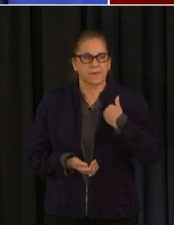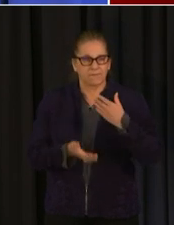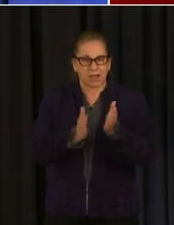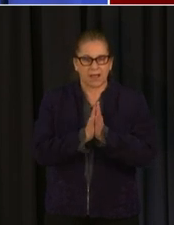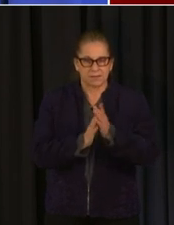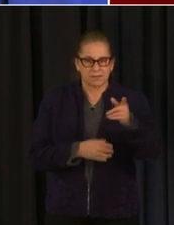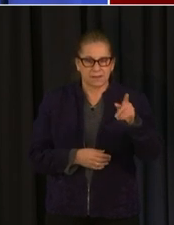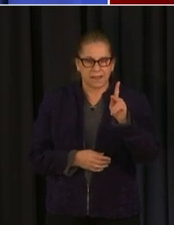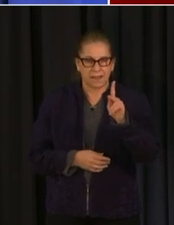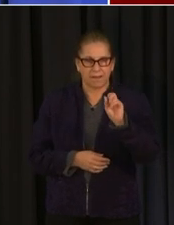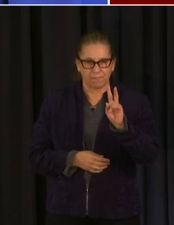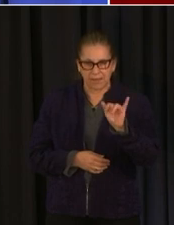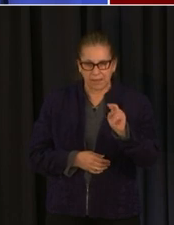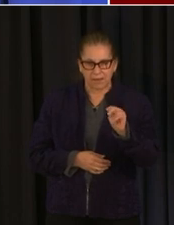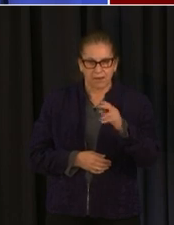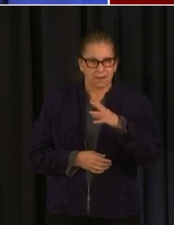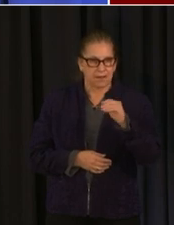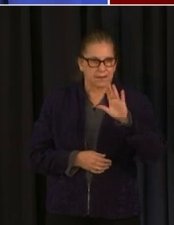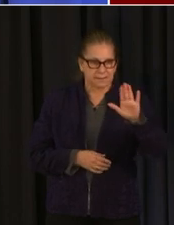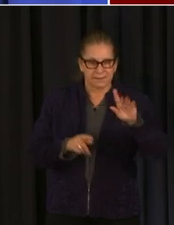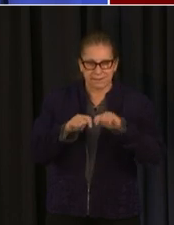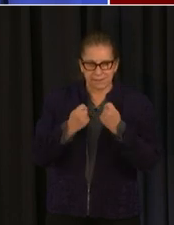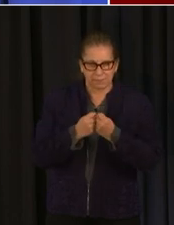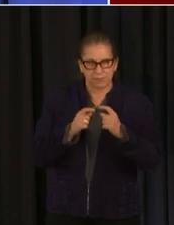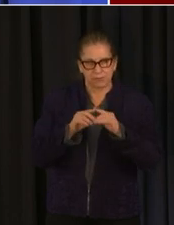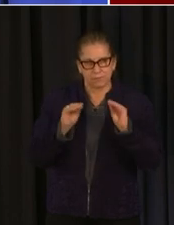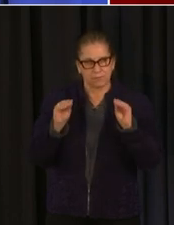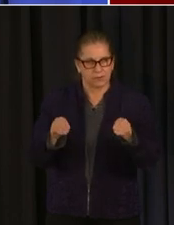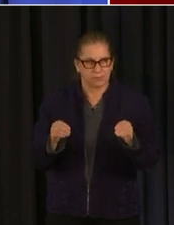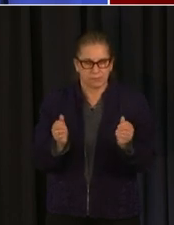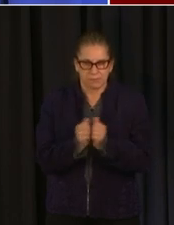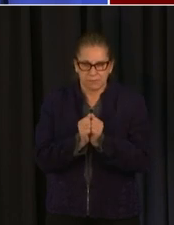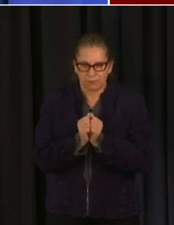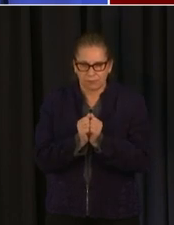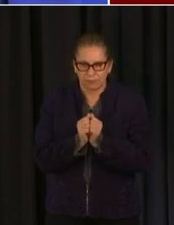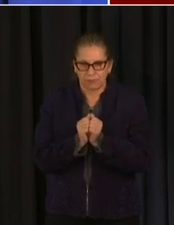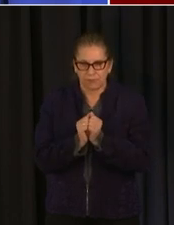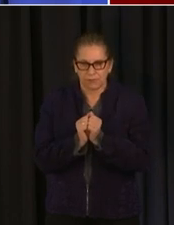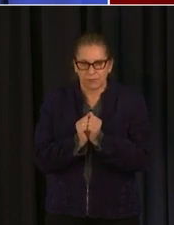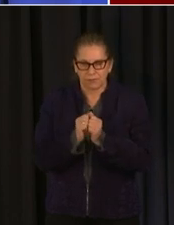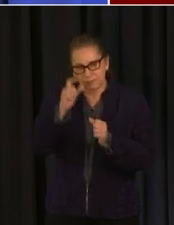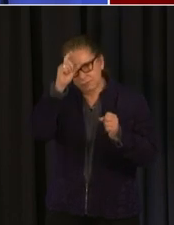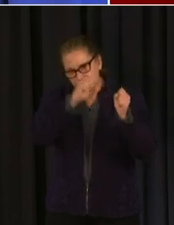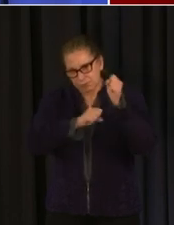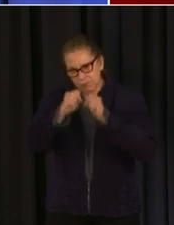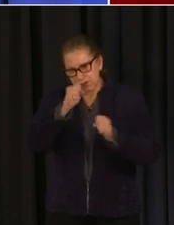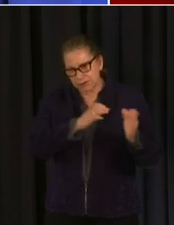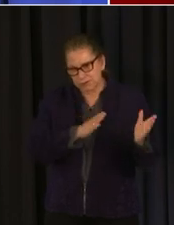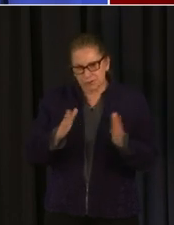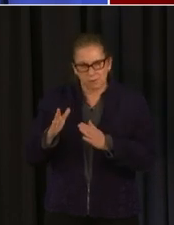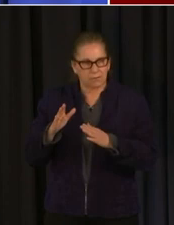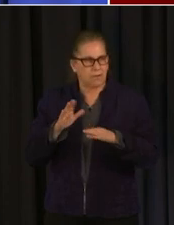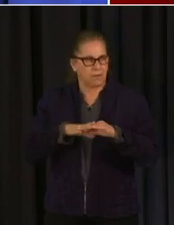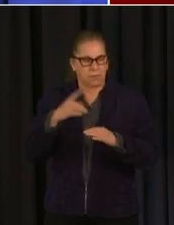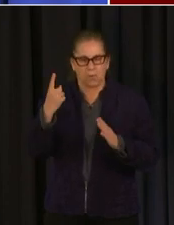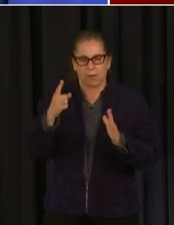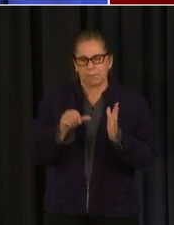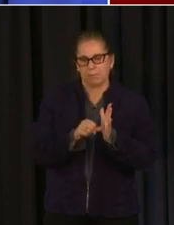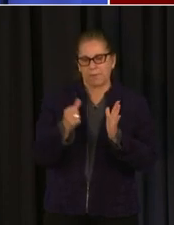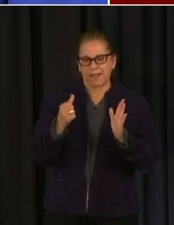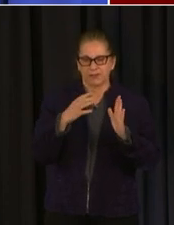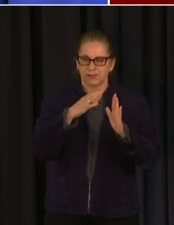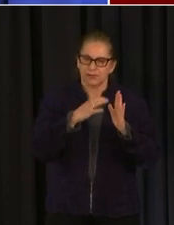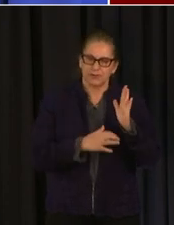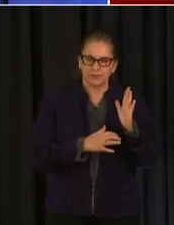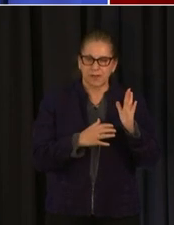team to put together as well we'll have a a strategy a page strategy about how to drive people